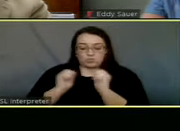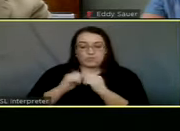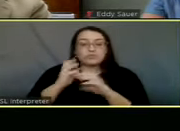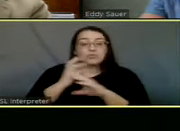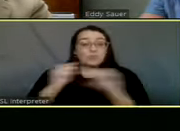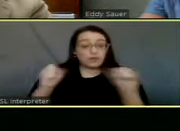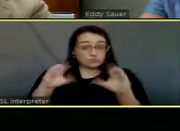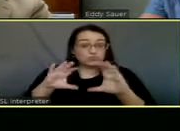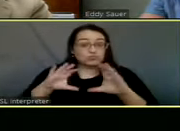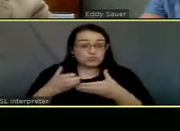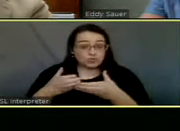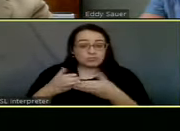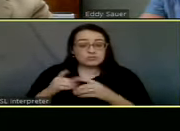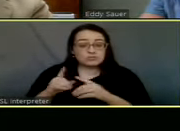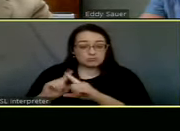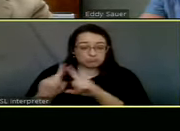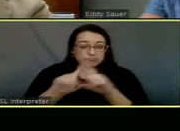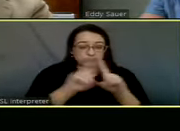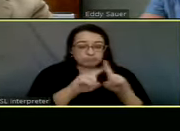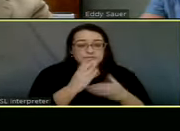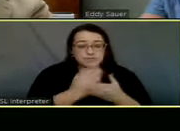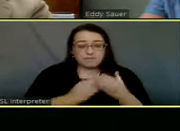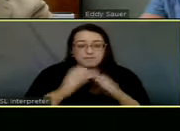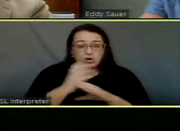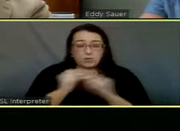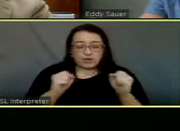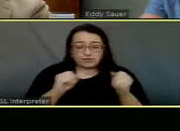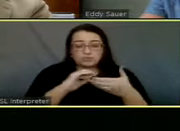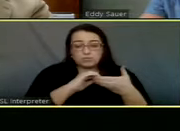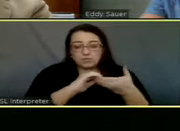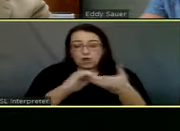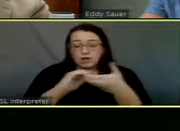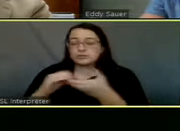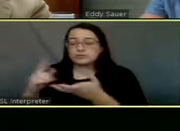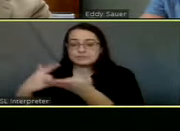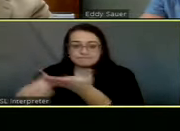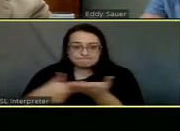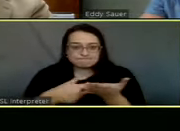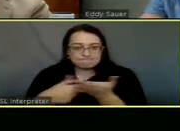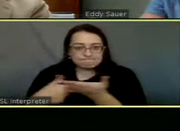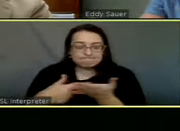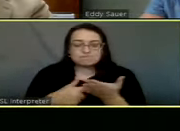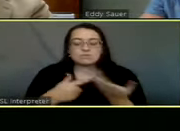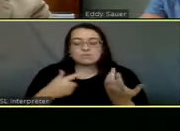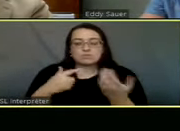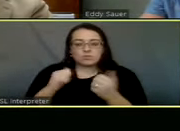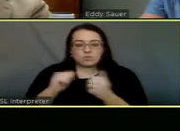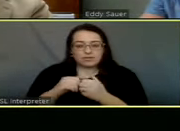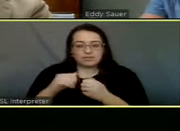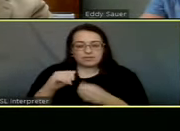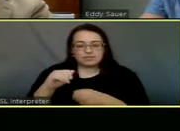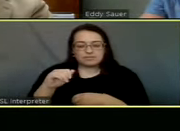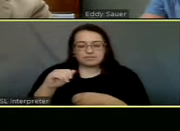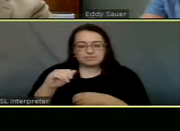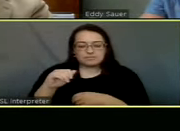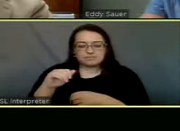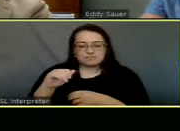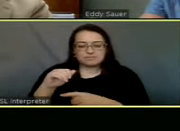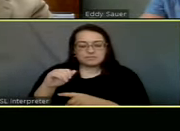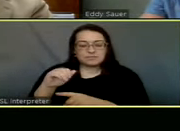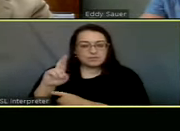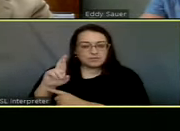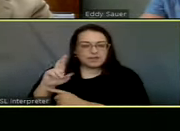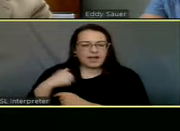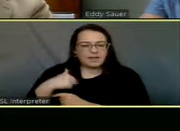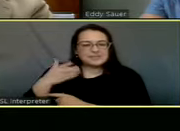rescue partners, that it was a discussion that came up with a rescue partner that, uh, Rob had hosted and I